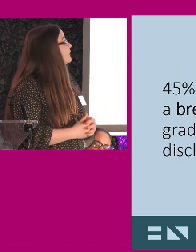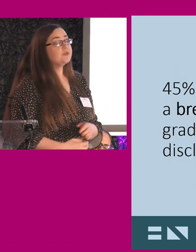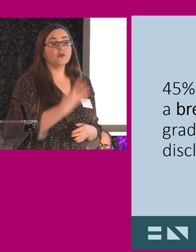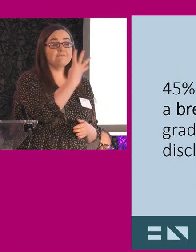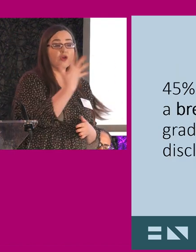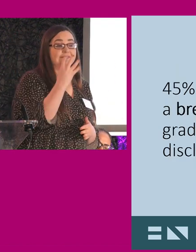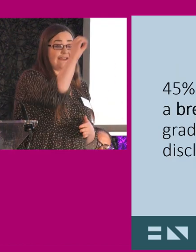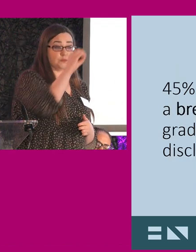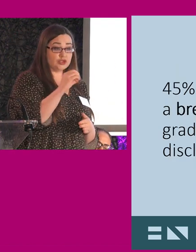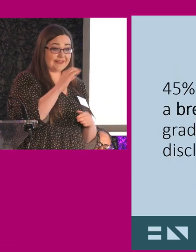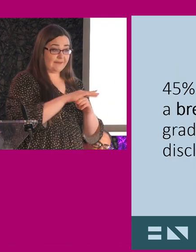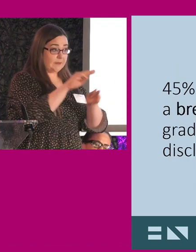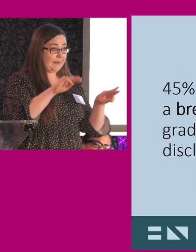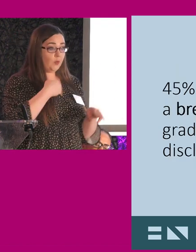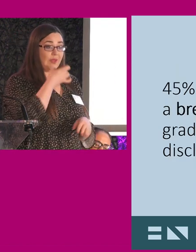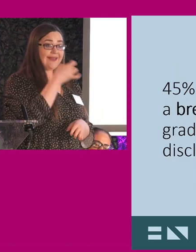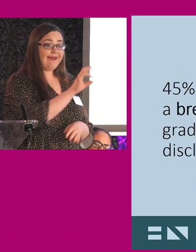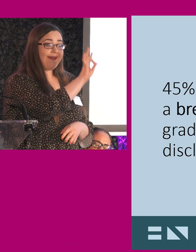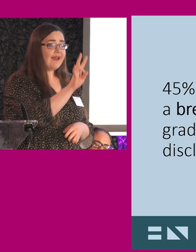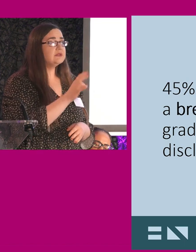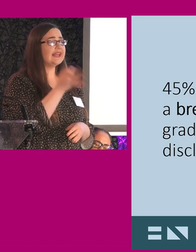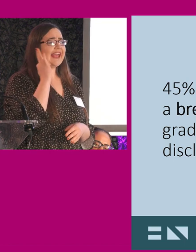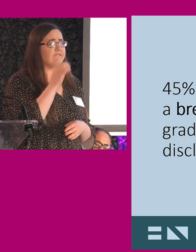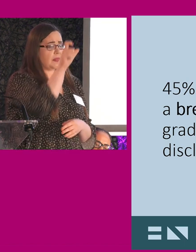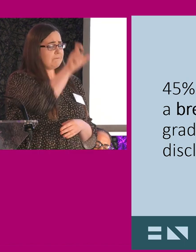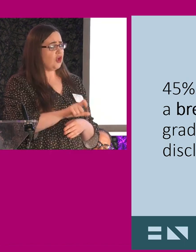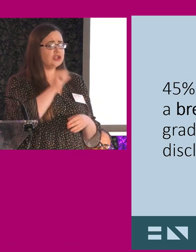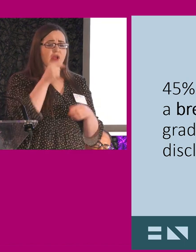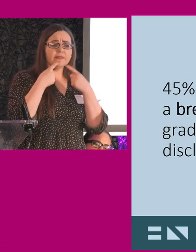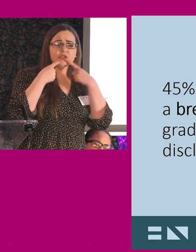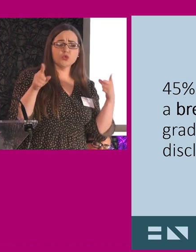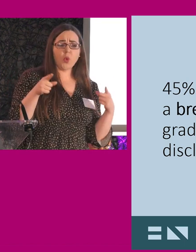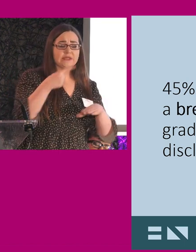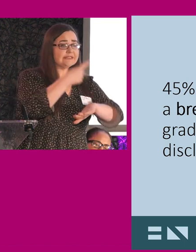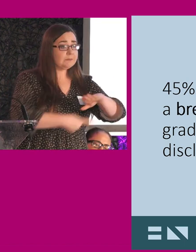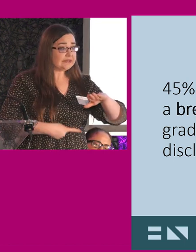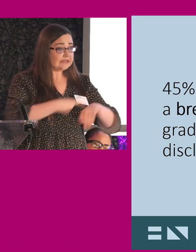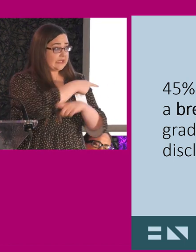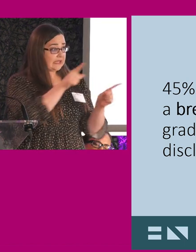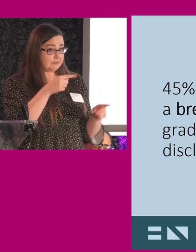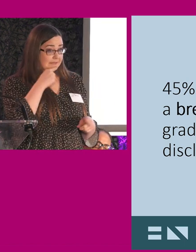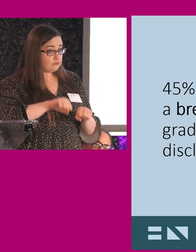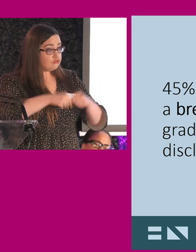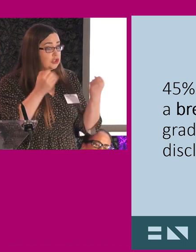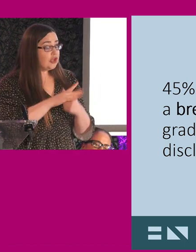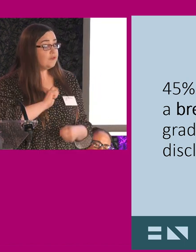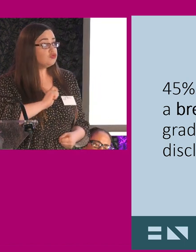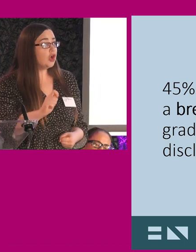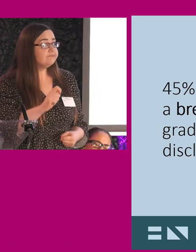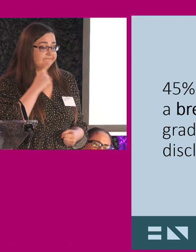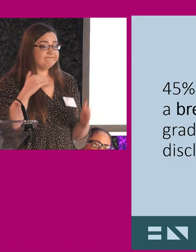Also, now 45% of people do when we're asked that if a person doesn't disclose a disability,